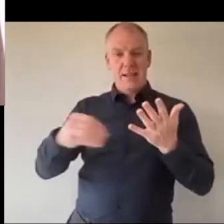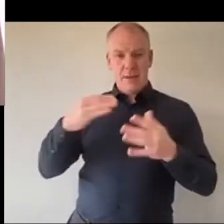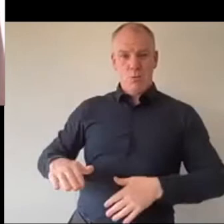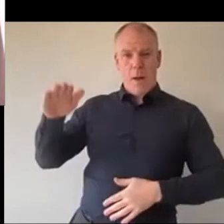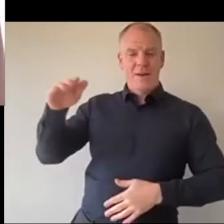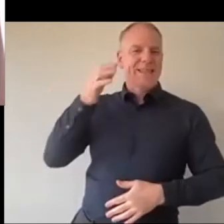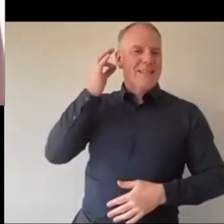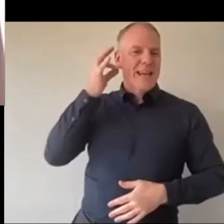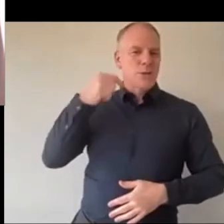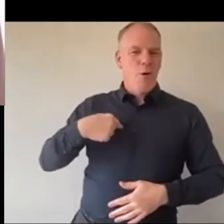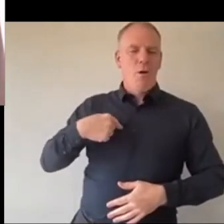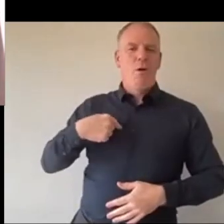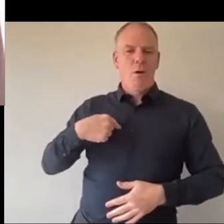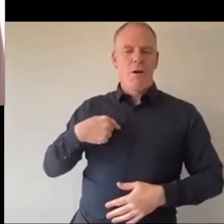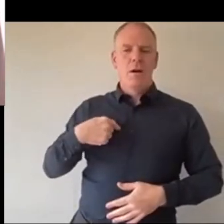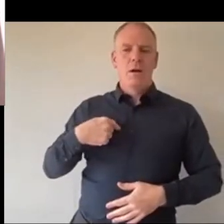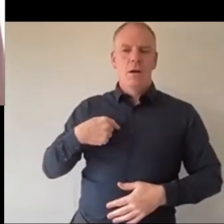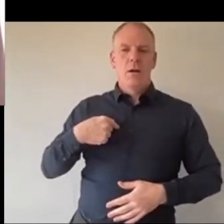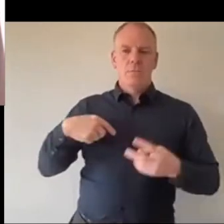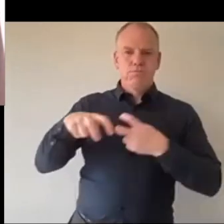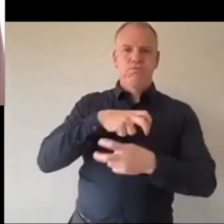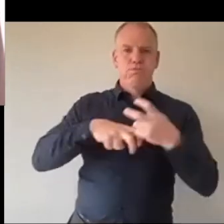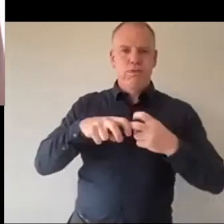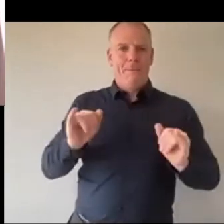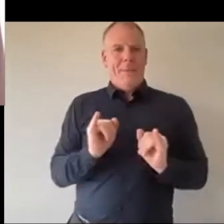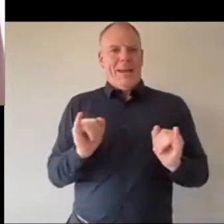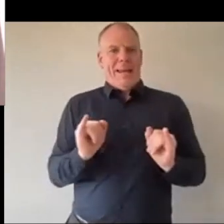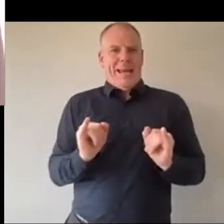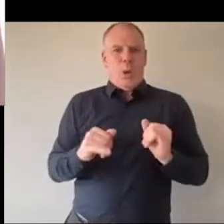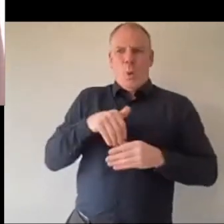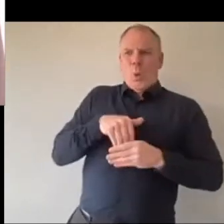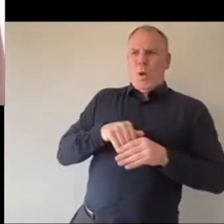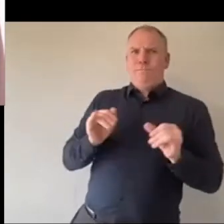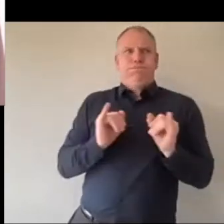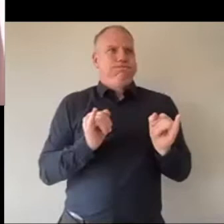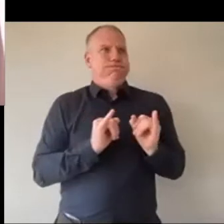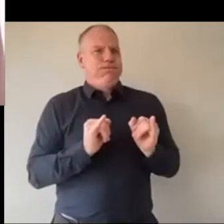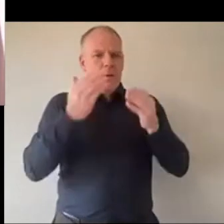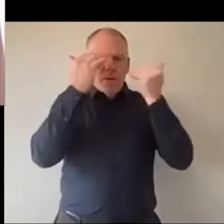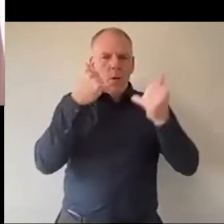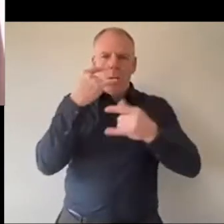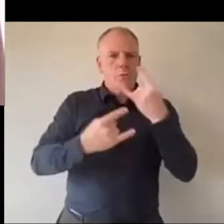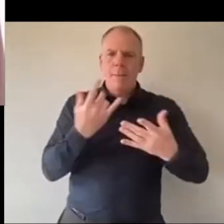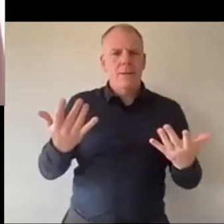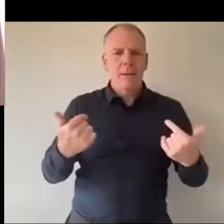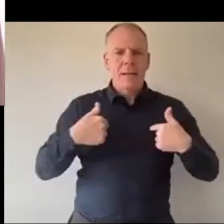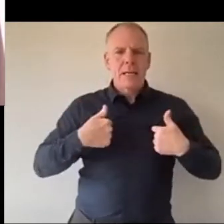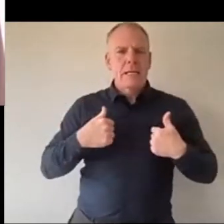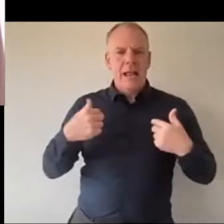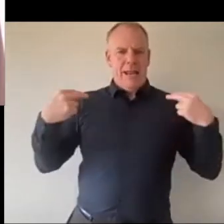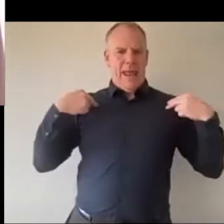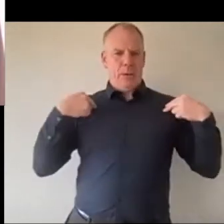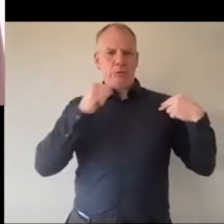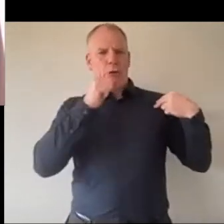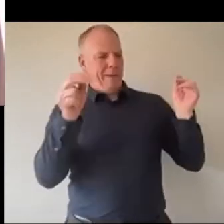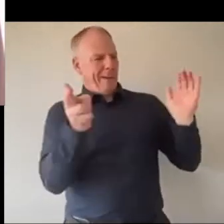teenage years with quite a rampant and severe panic disorder no one knew what it was nobody had language for it the only mental